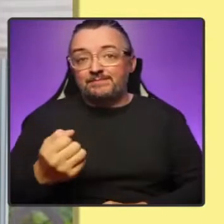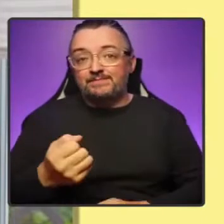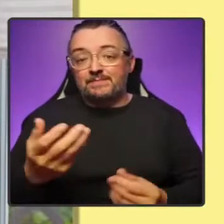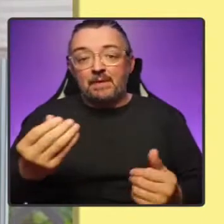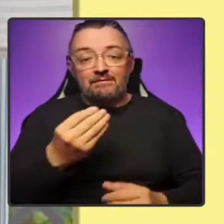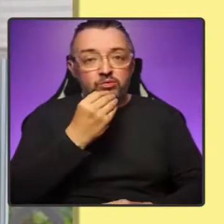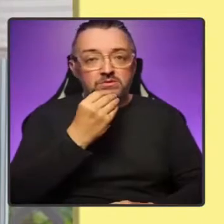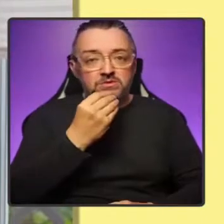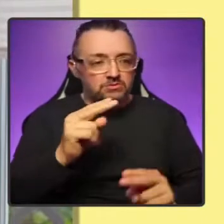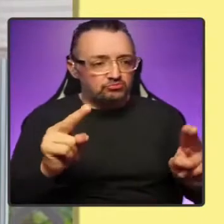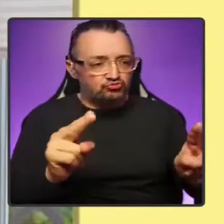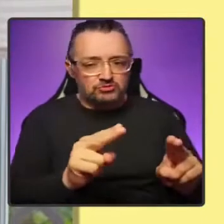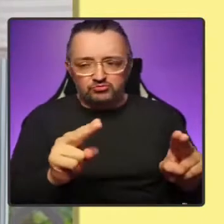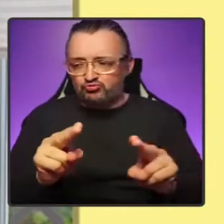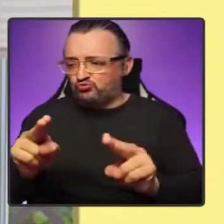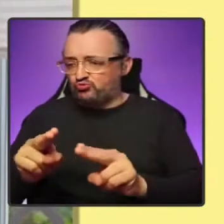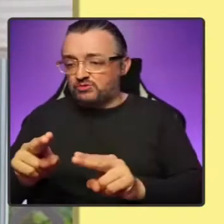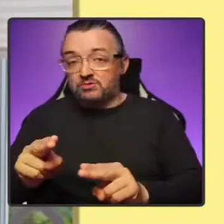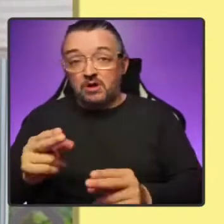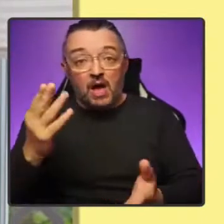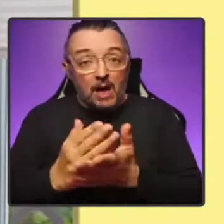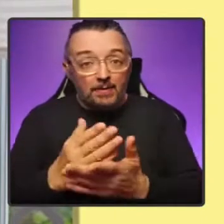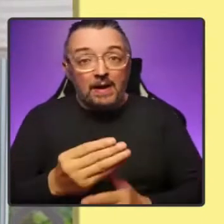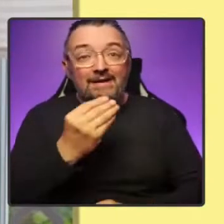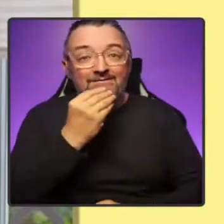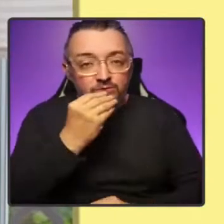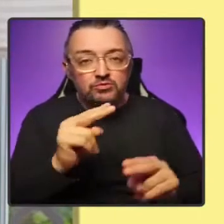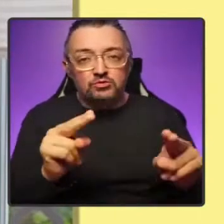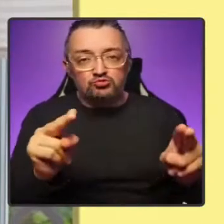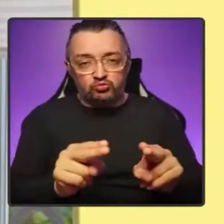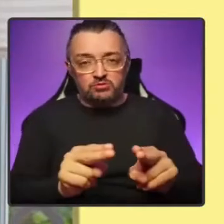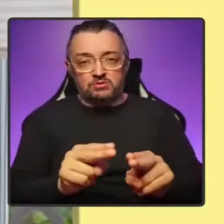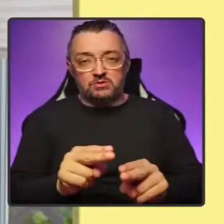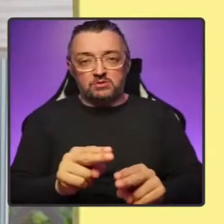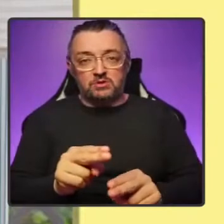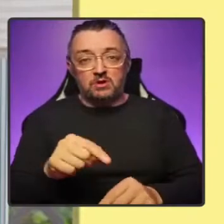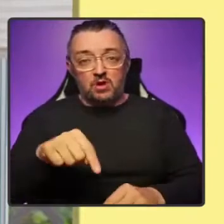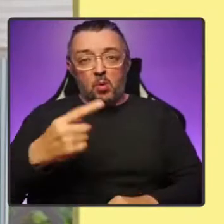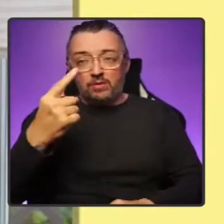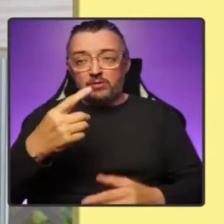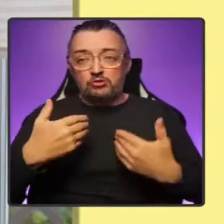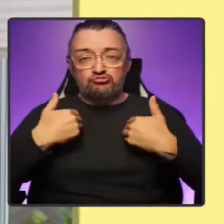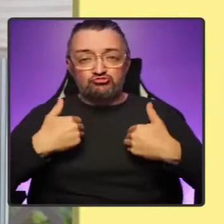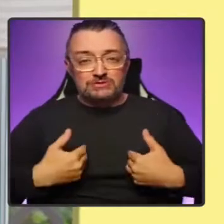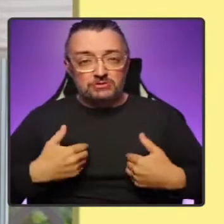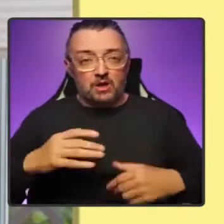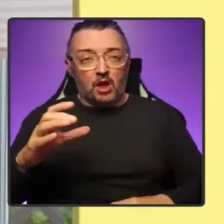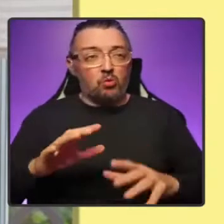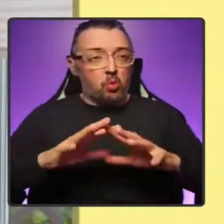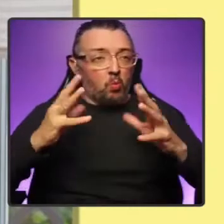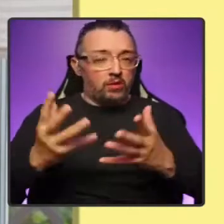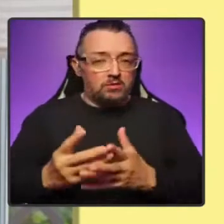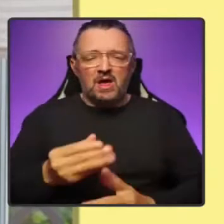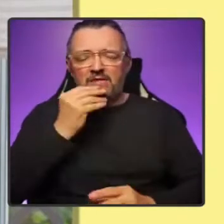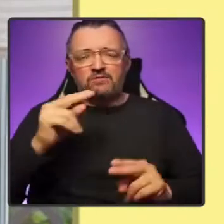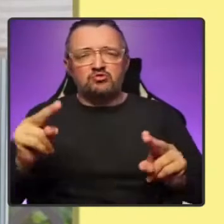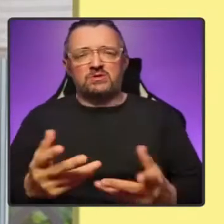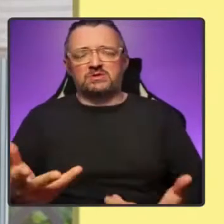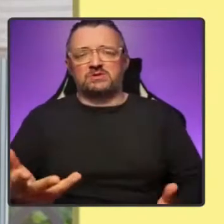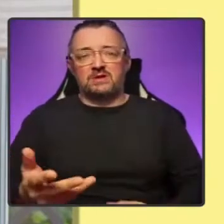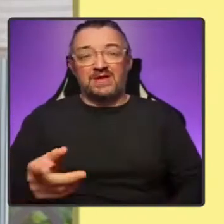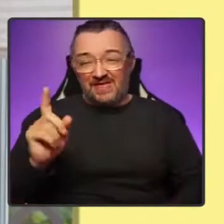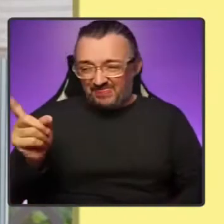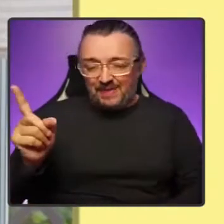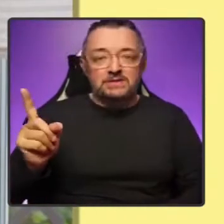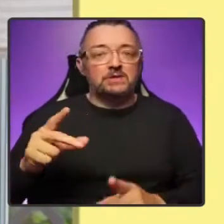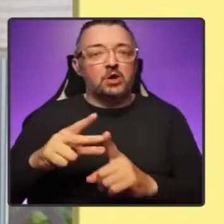Yes, really, food shortages in one of the richest countries of the world. That is what this Tory government has done.